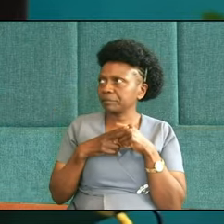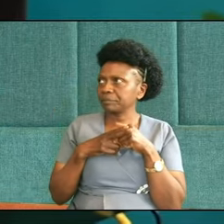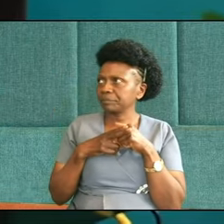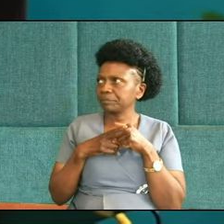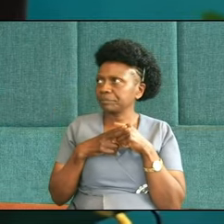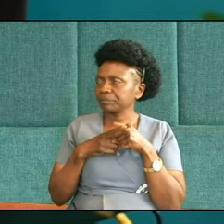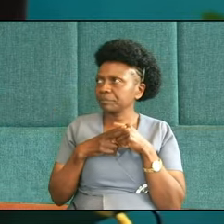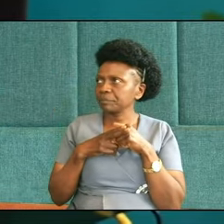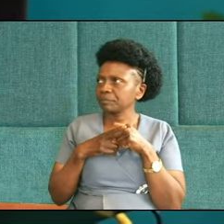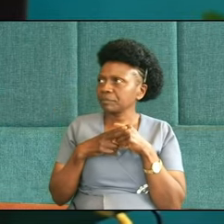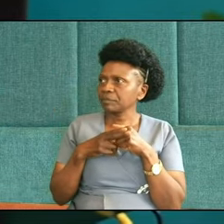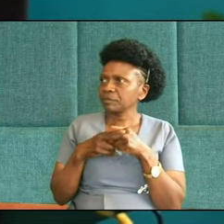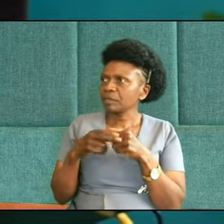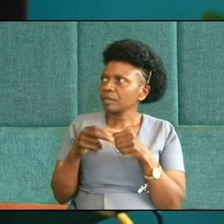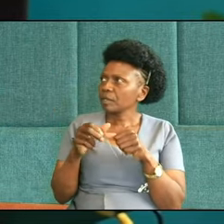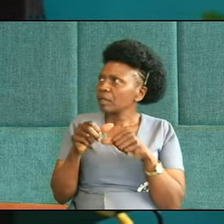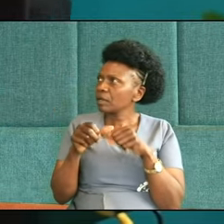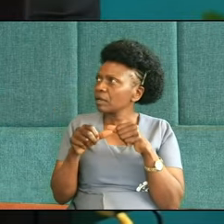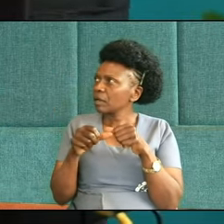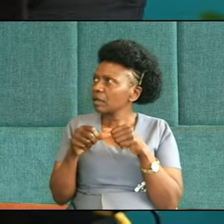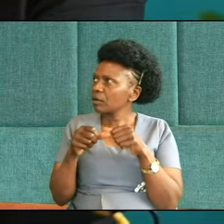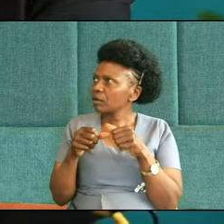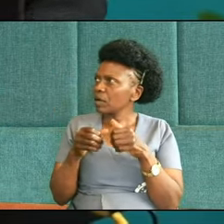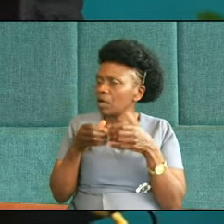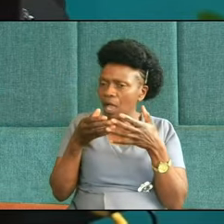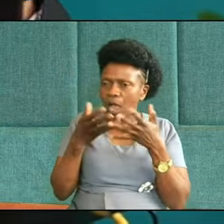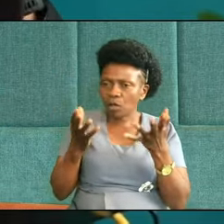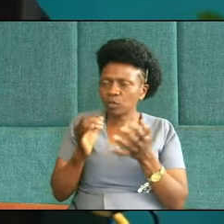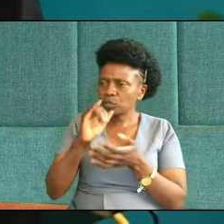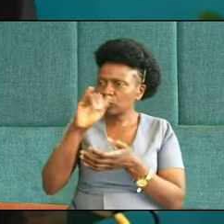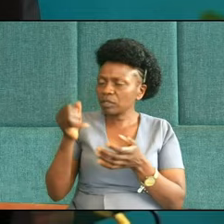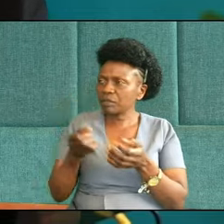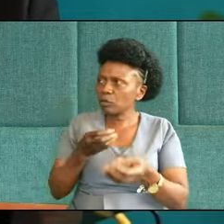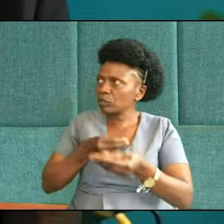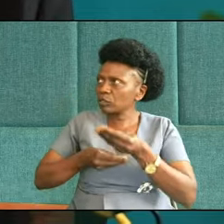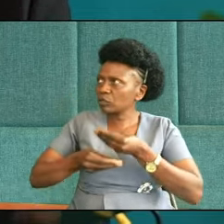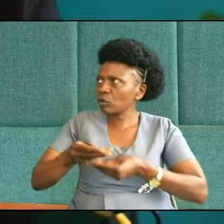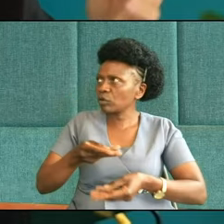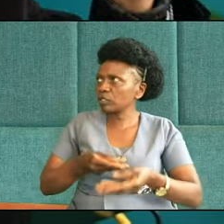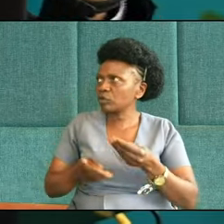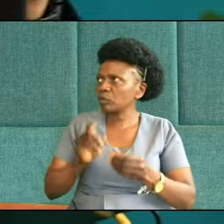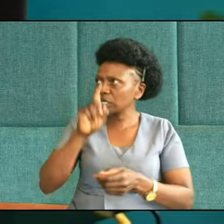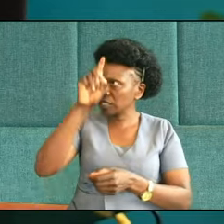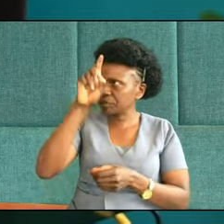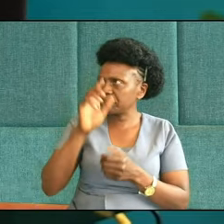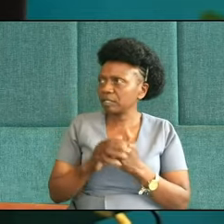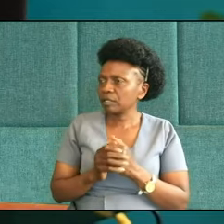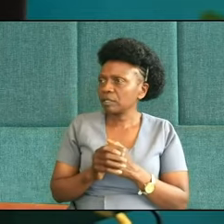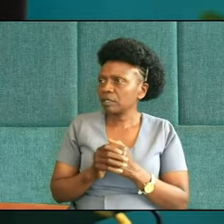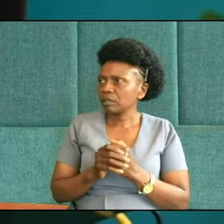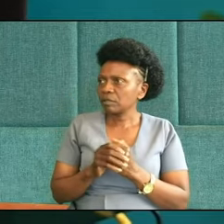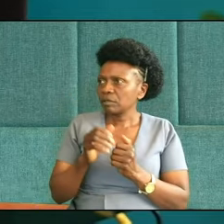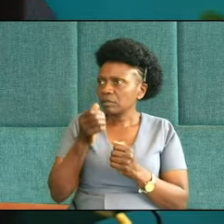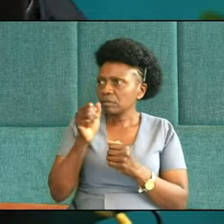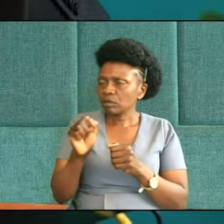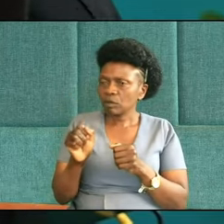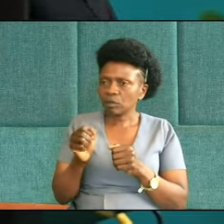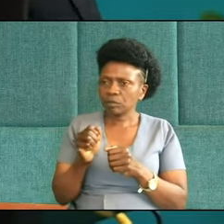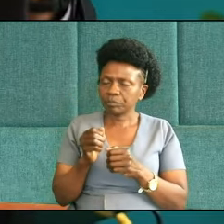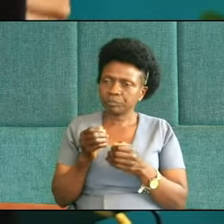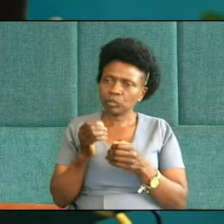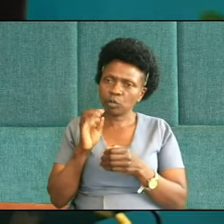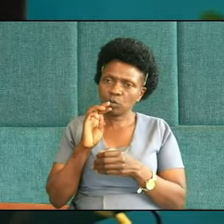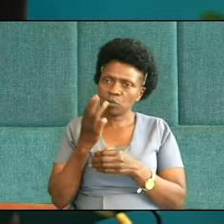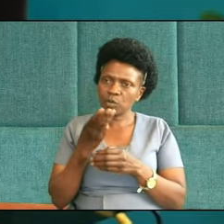mark that there. Our Bible passages will be on the screen, between most of them, if not all of them, so that we can stay in the same translation,